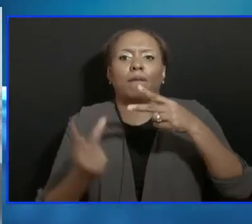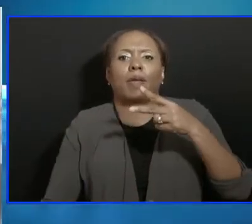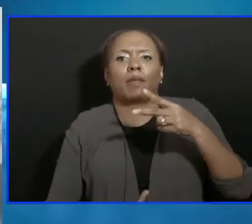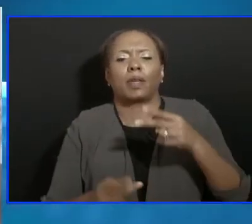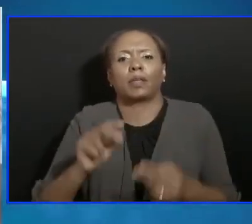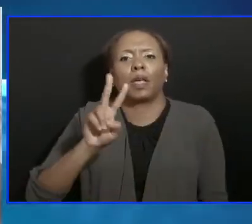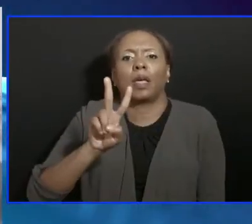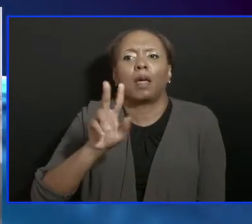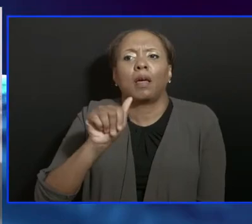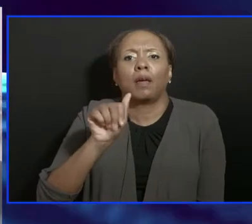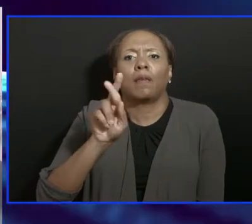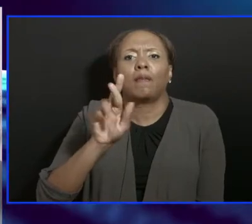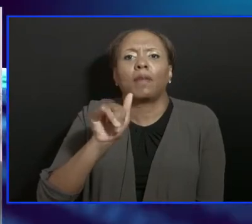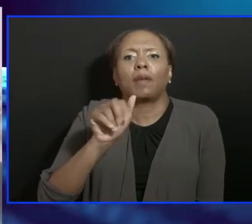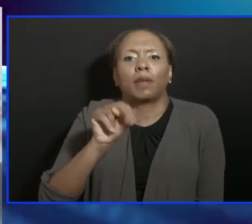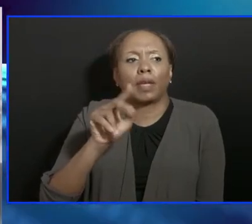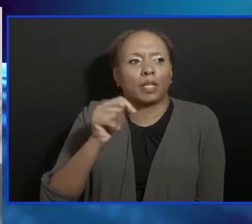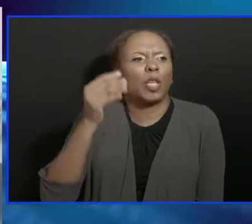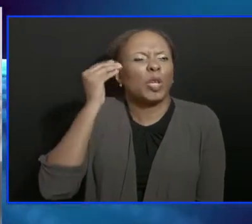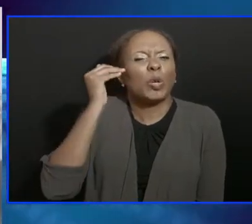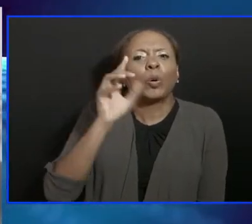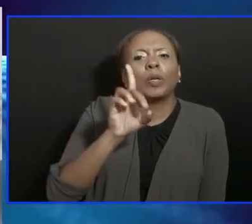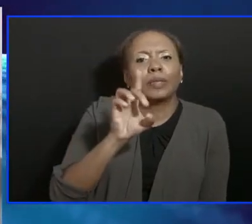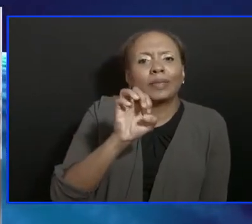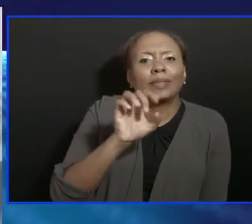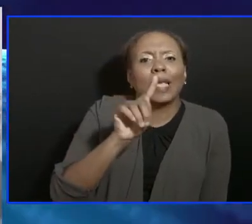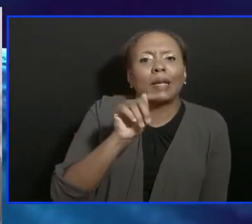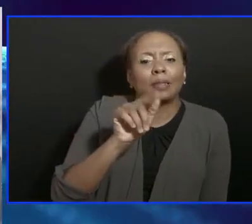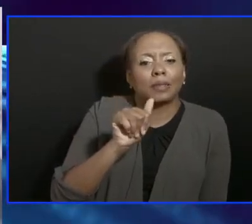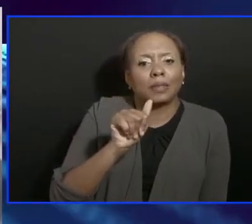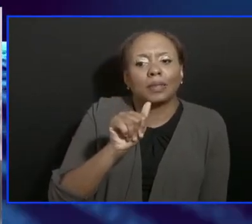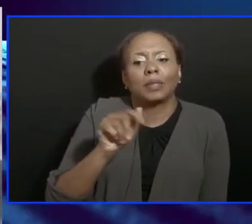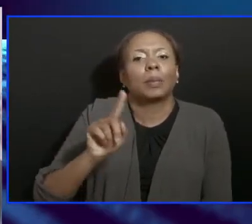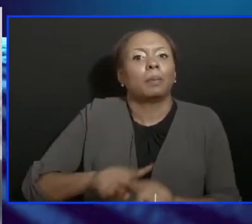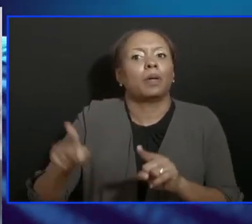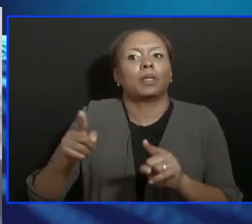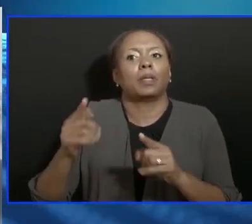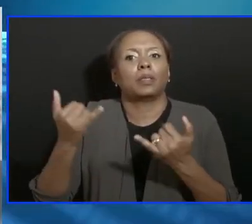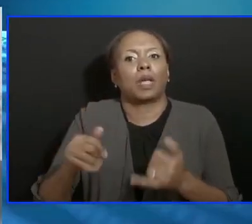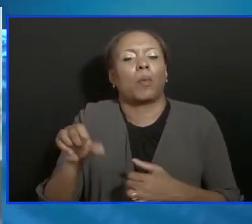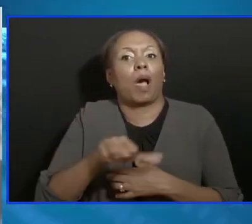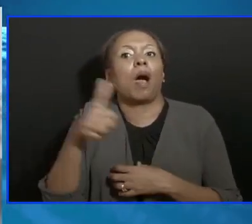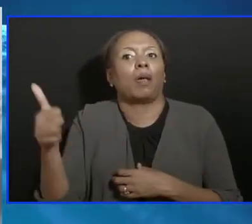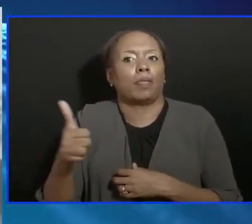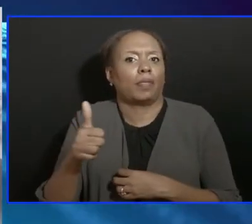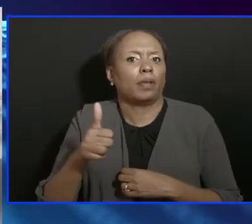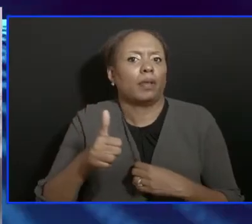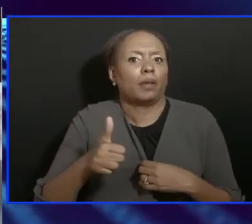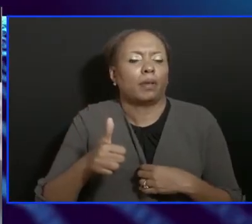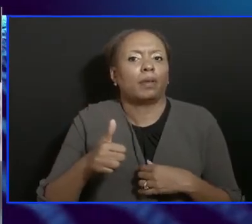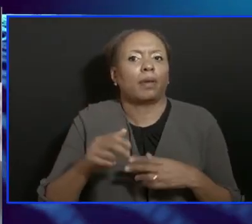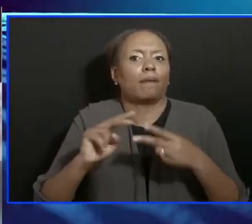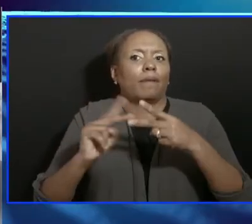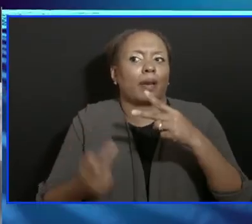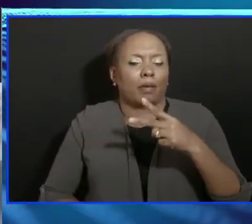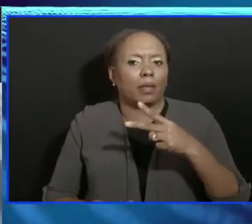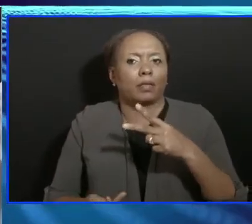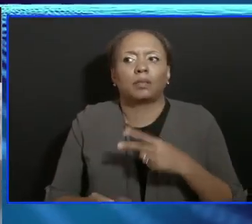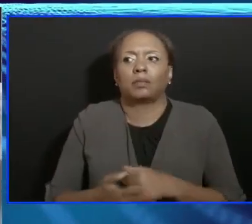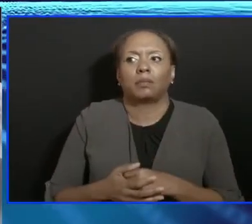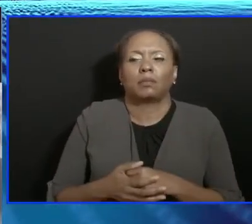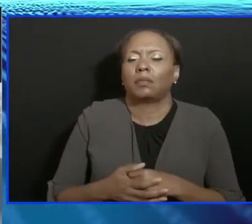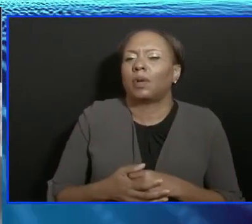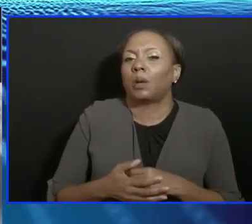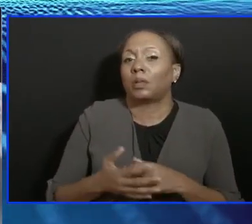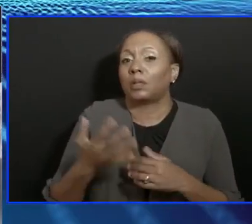also rationalize how that those those those two variables have been factored into your permutations in arriving at a decision to